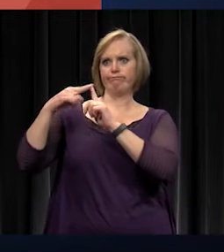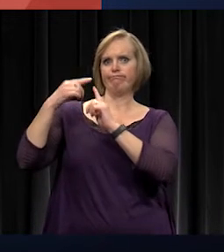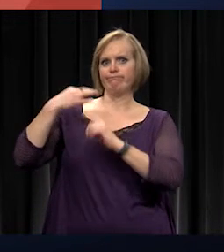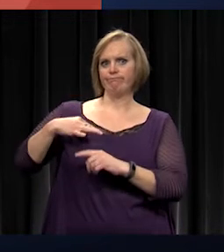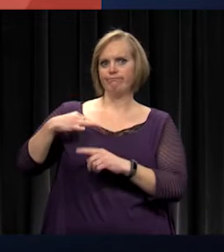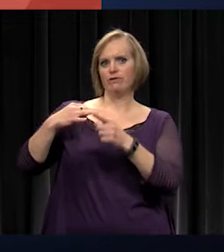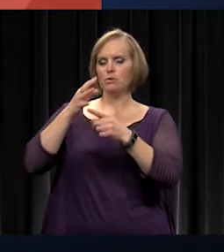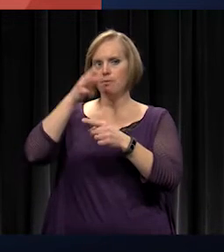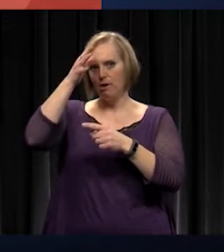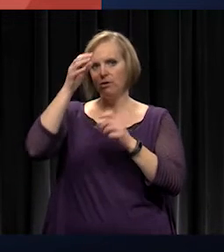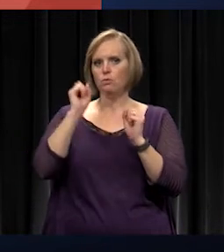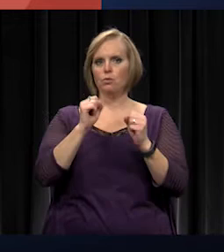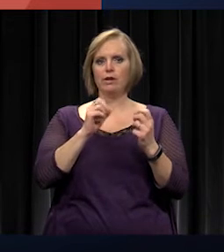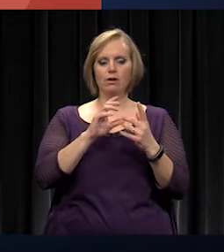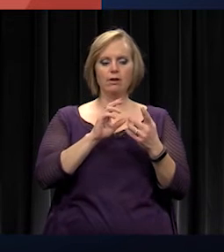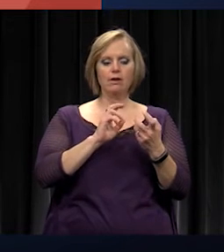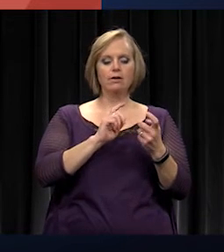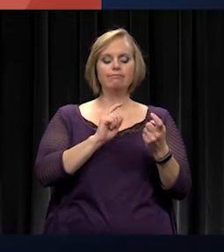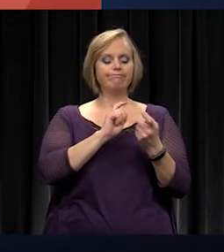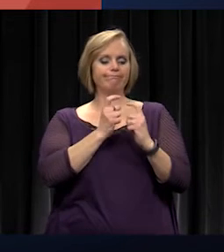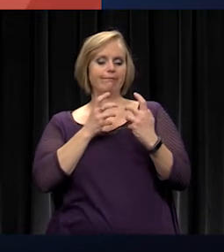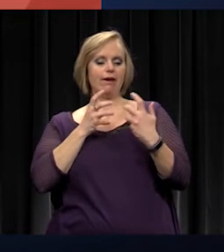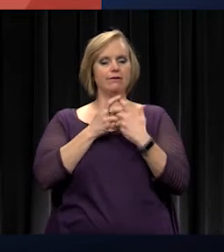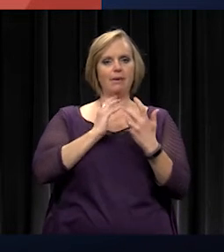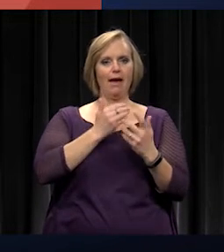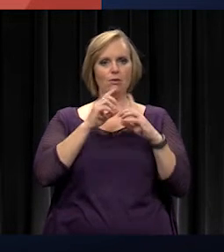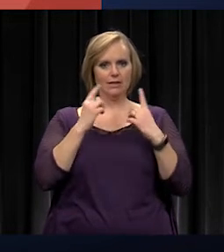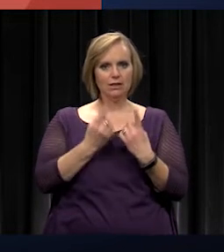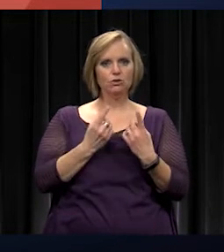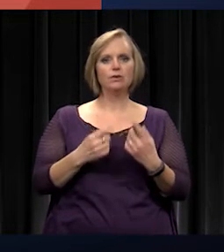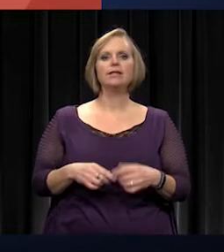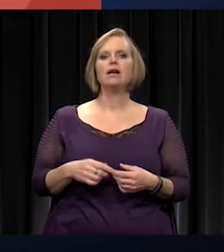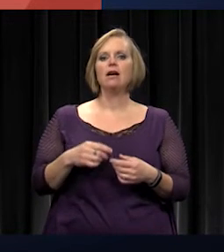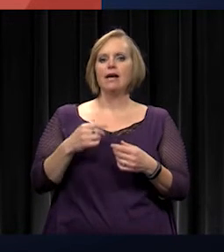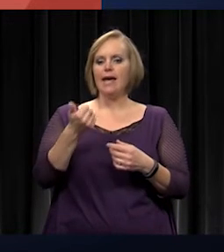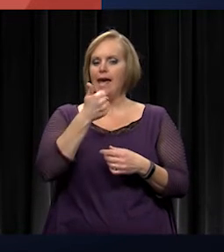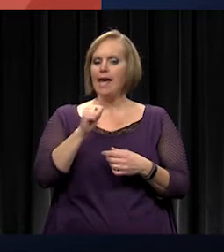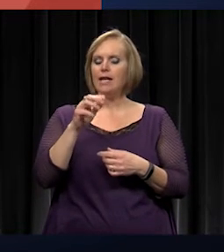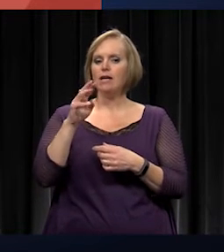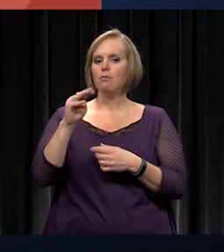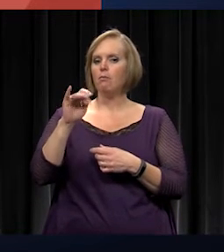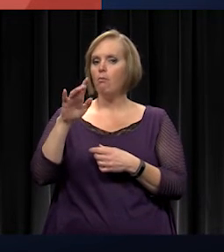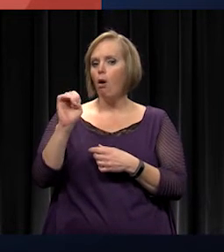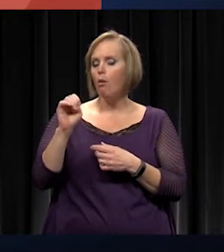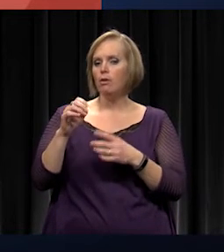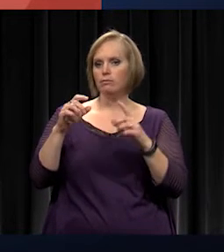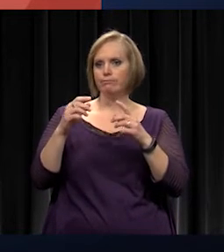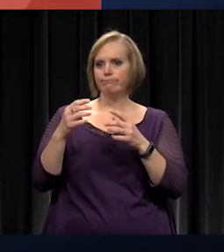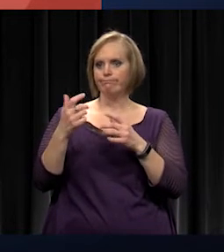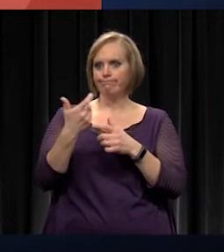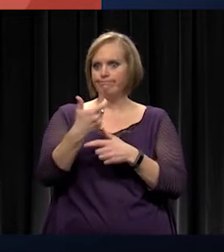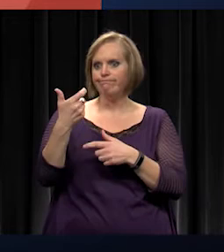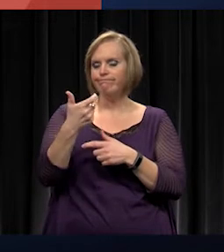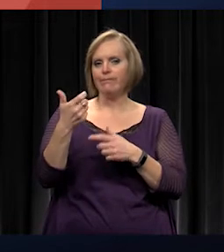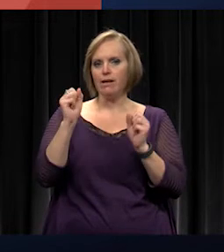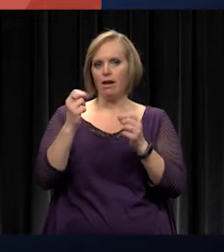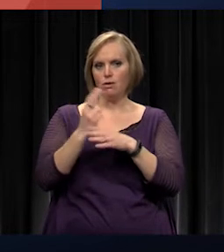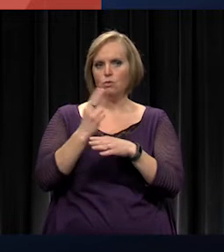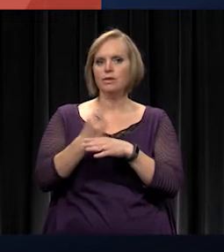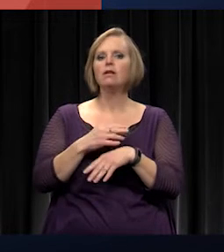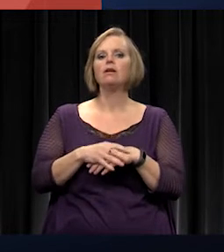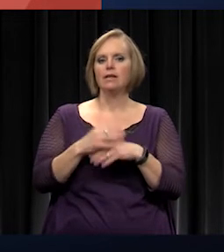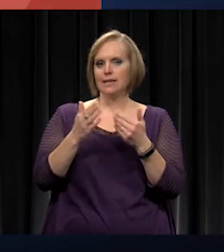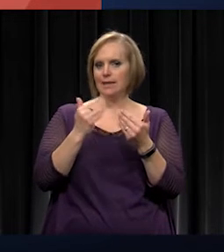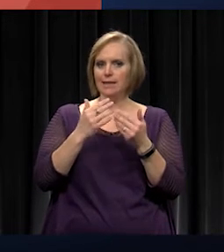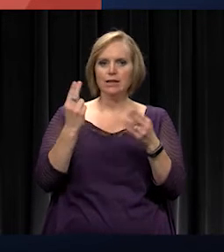it could be customized to our district, accessible on any mobile device, easy to use, and information at the touch of a button. And that information would actually be pulled from our